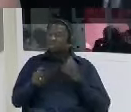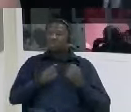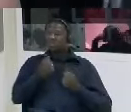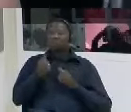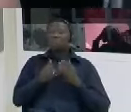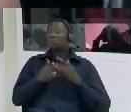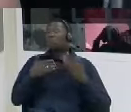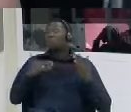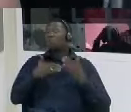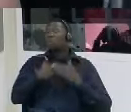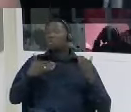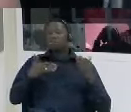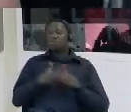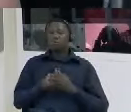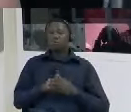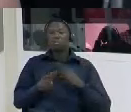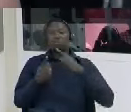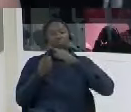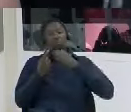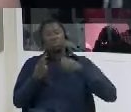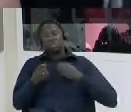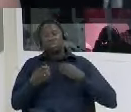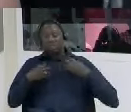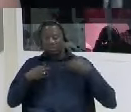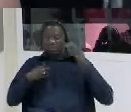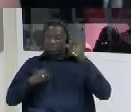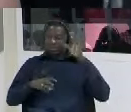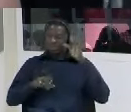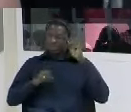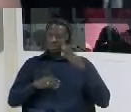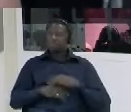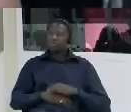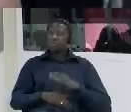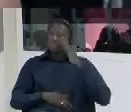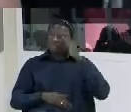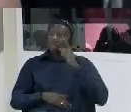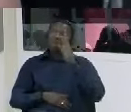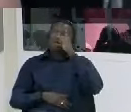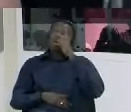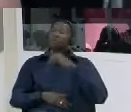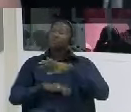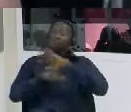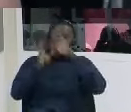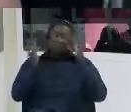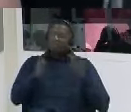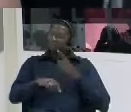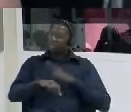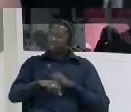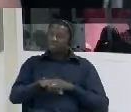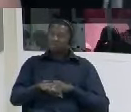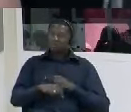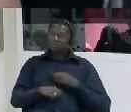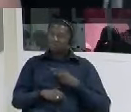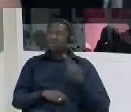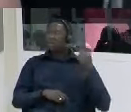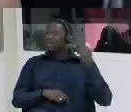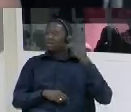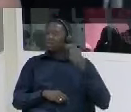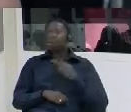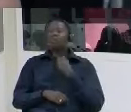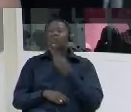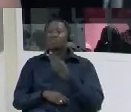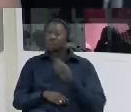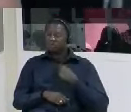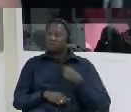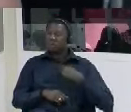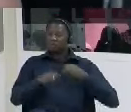plus my sickness but thank god all of a sudden after one time then i heard the voice of my